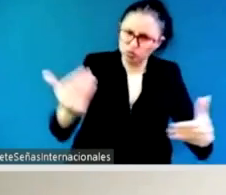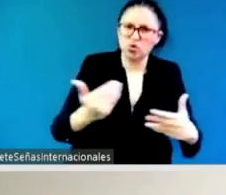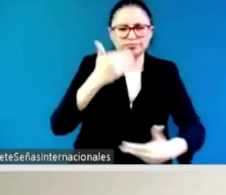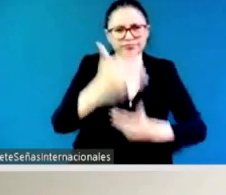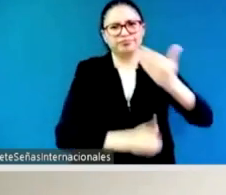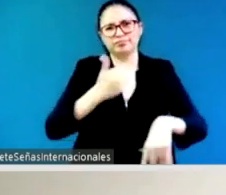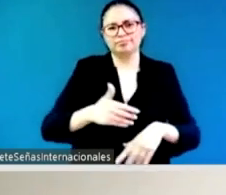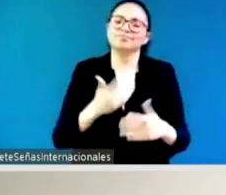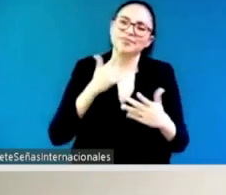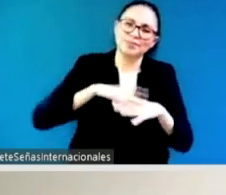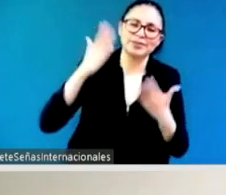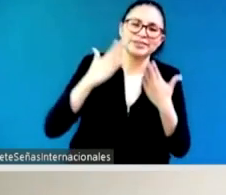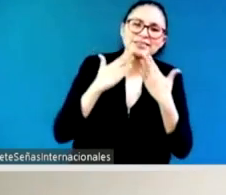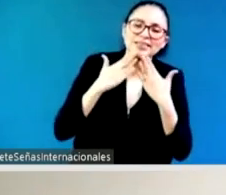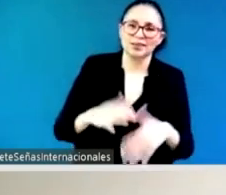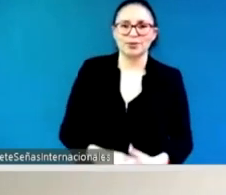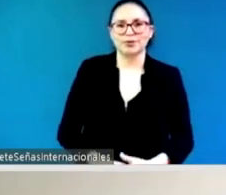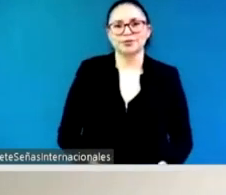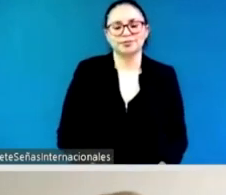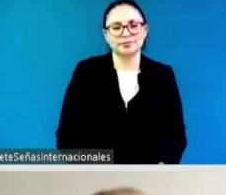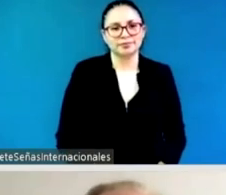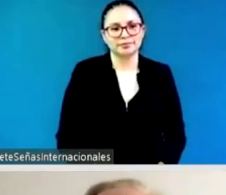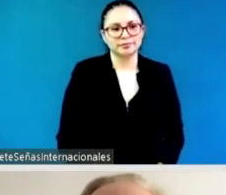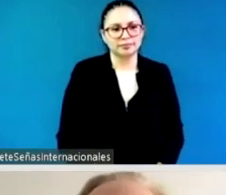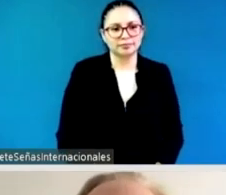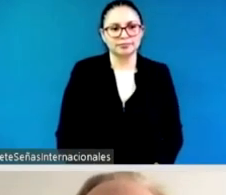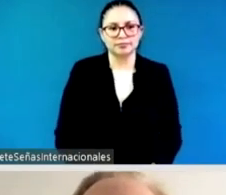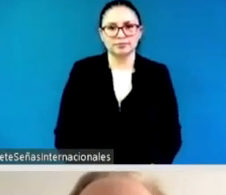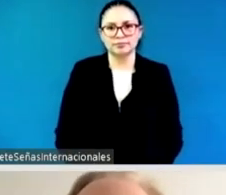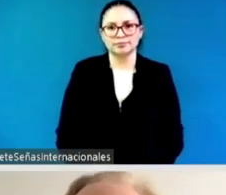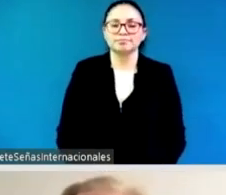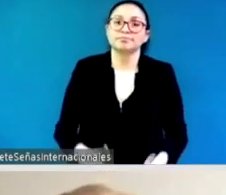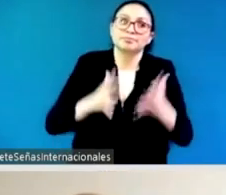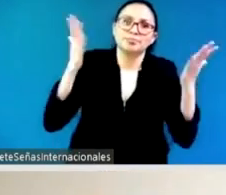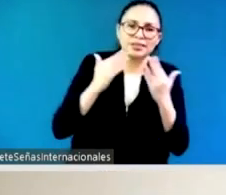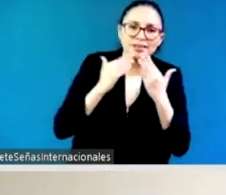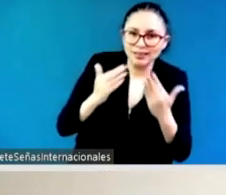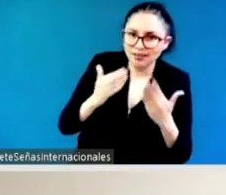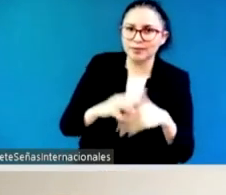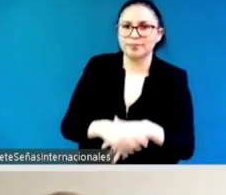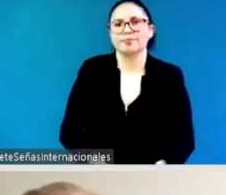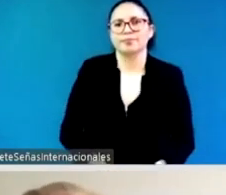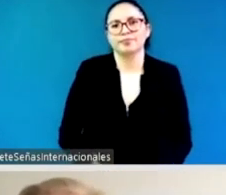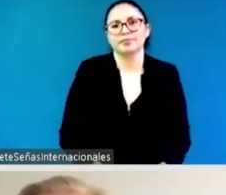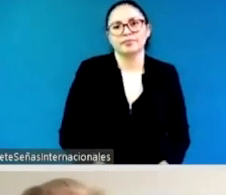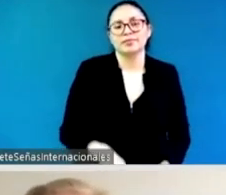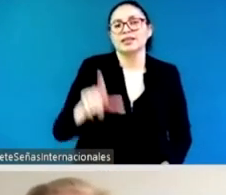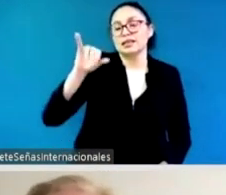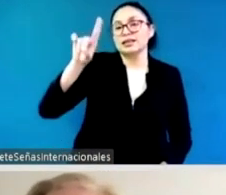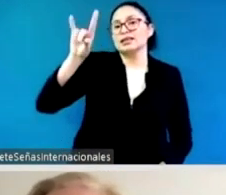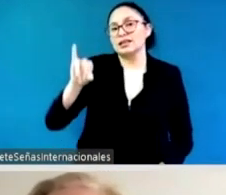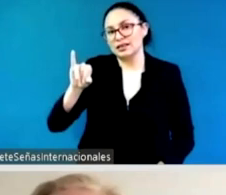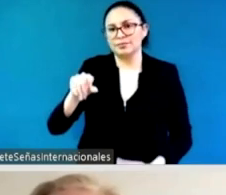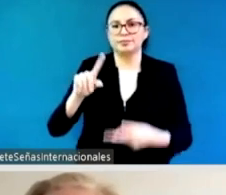can i go to kitty and then cynthia and then we're going to close this round of q a and just go to our commitments because again